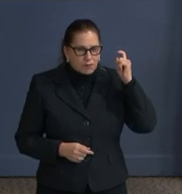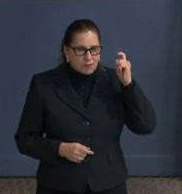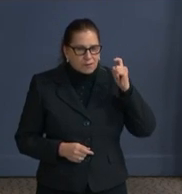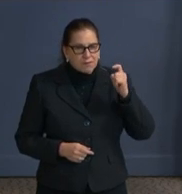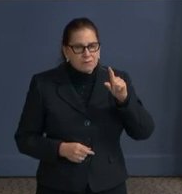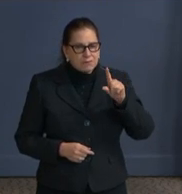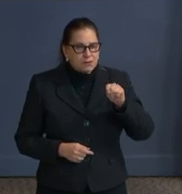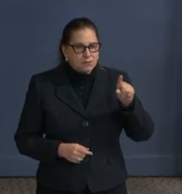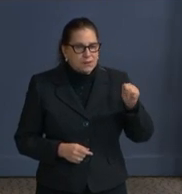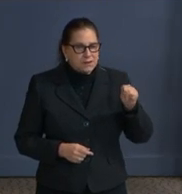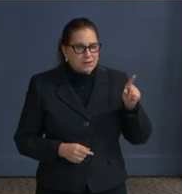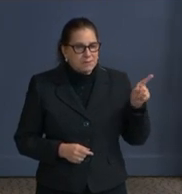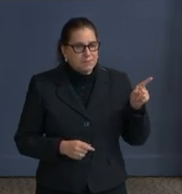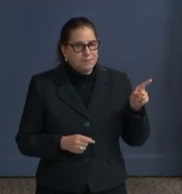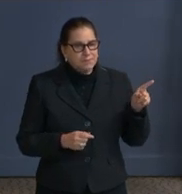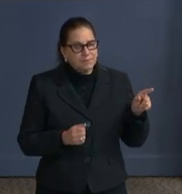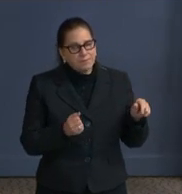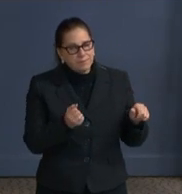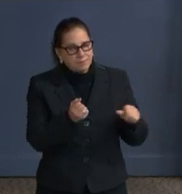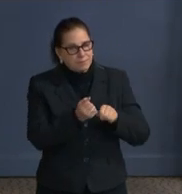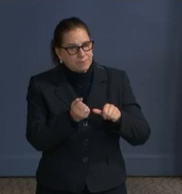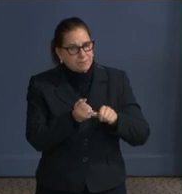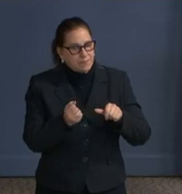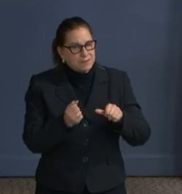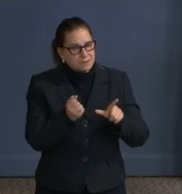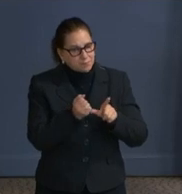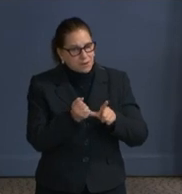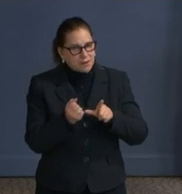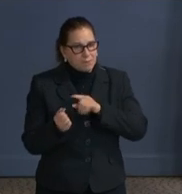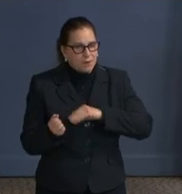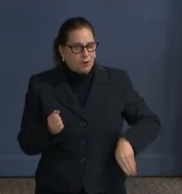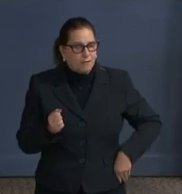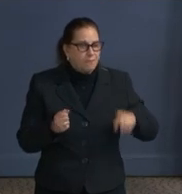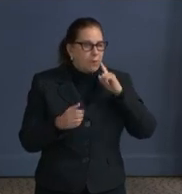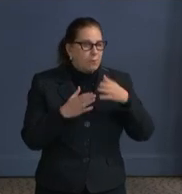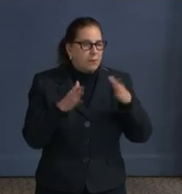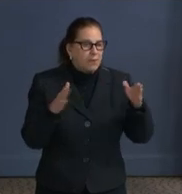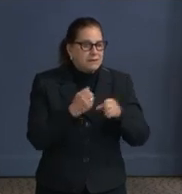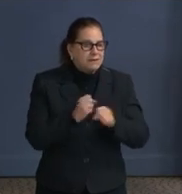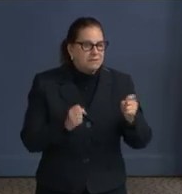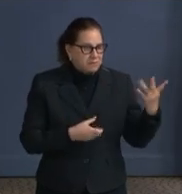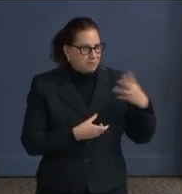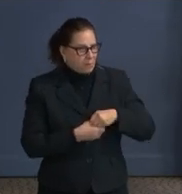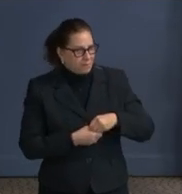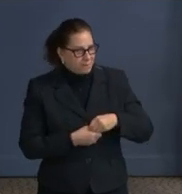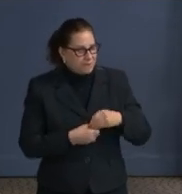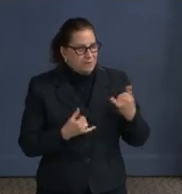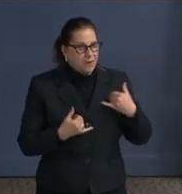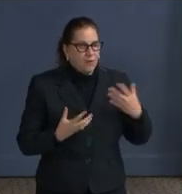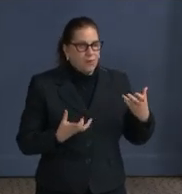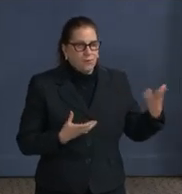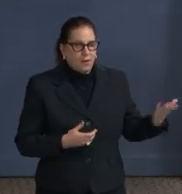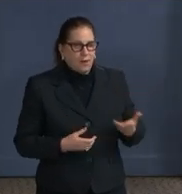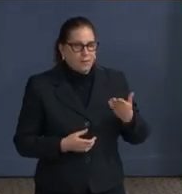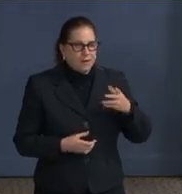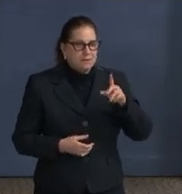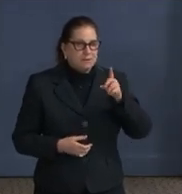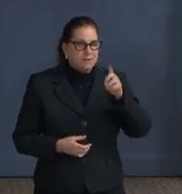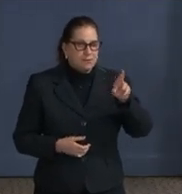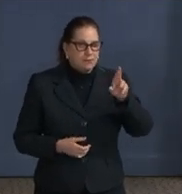and justice, which he has attacked with equal rigor. So please give Dr. Roger Mitchell a round of applause.